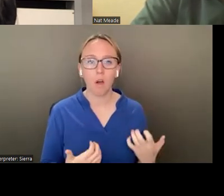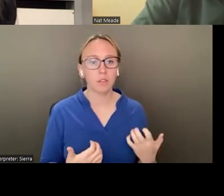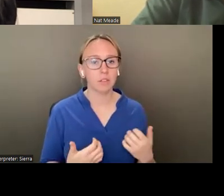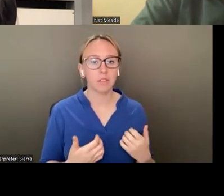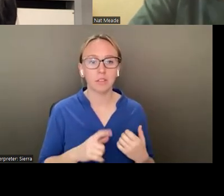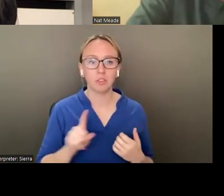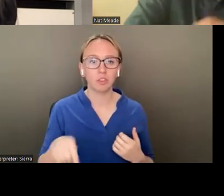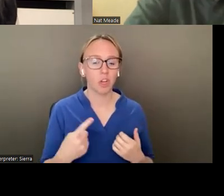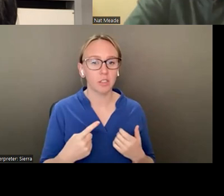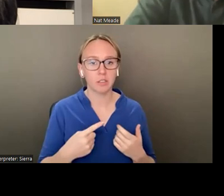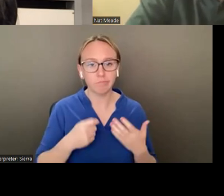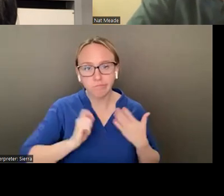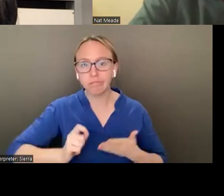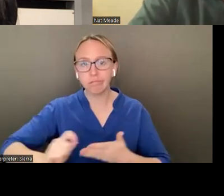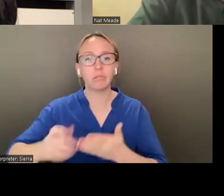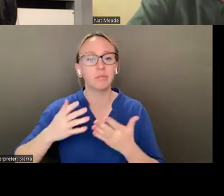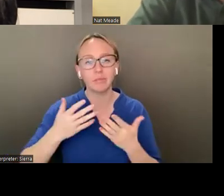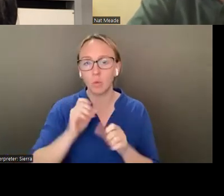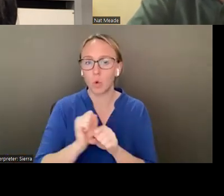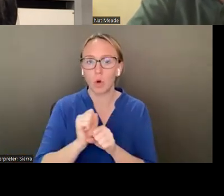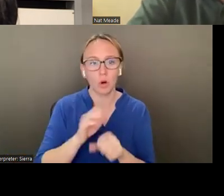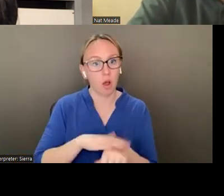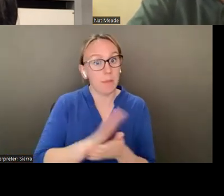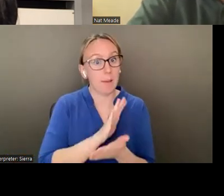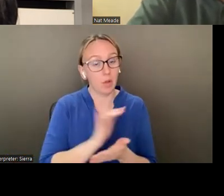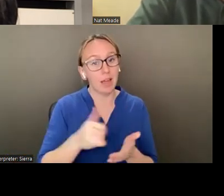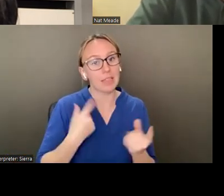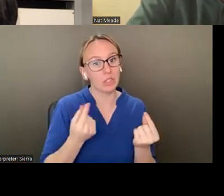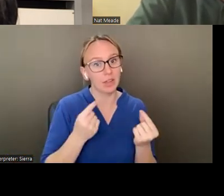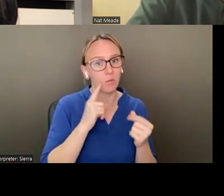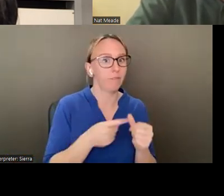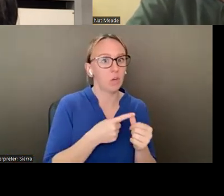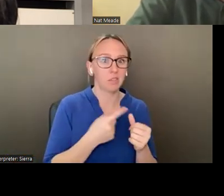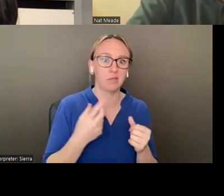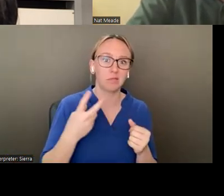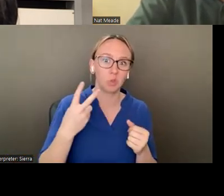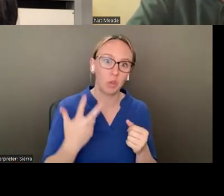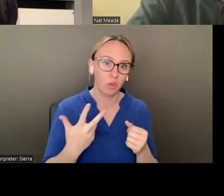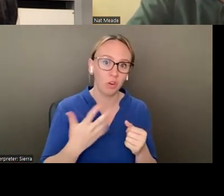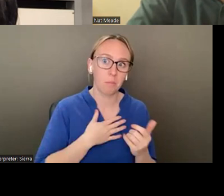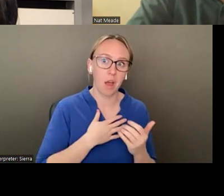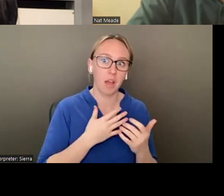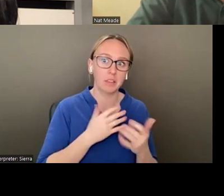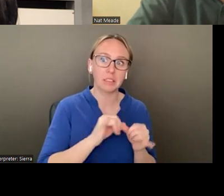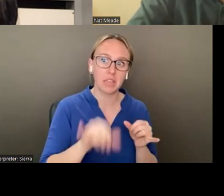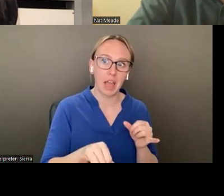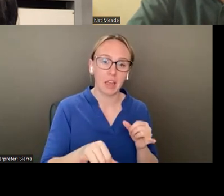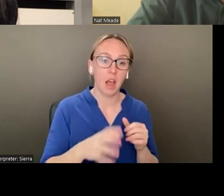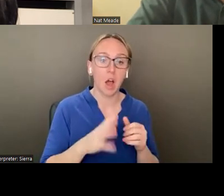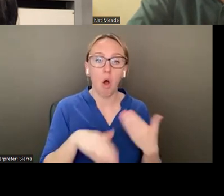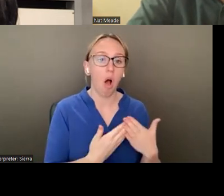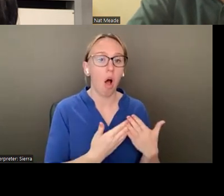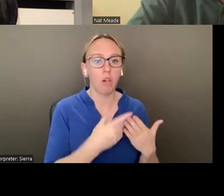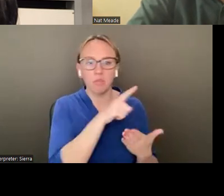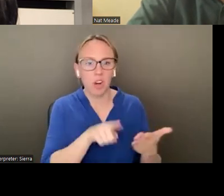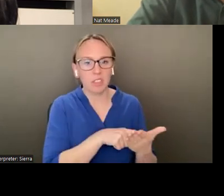paper, which is what I did for like the first two thirds of the residency and kind of put scrutiny aside, um, not